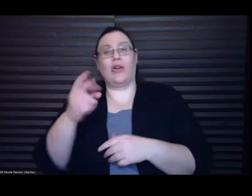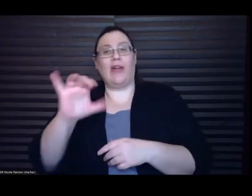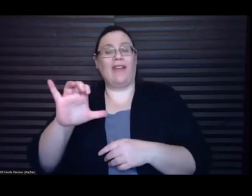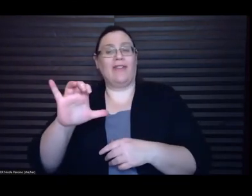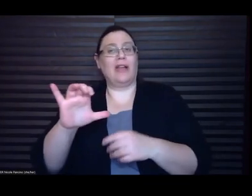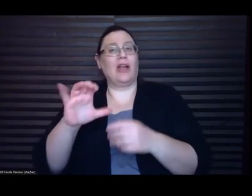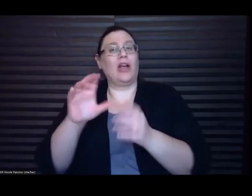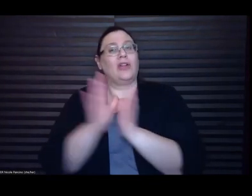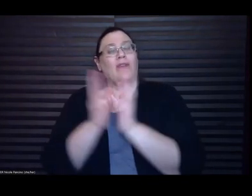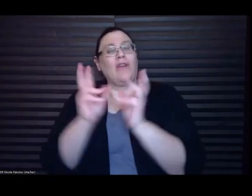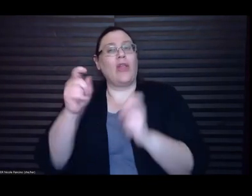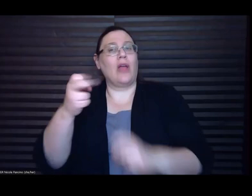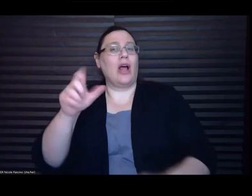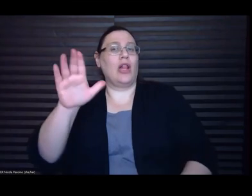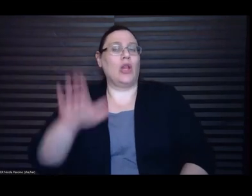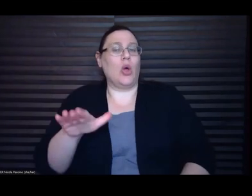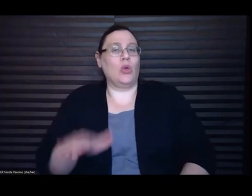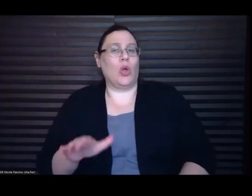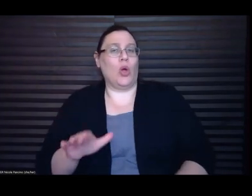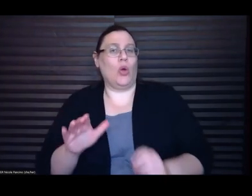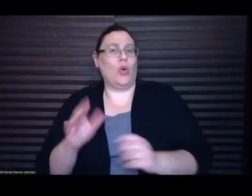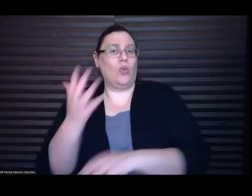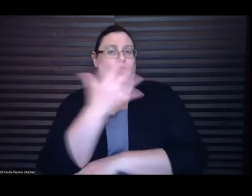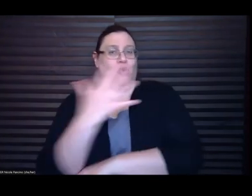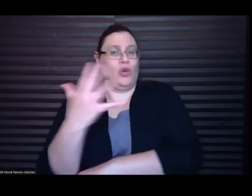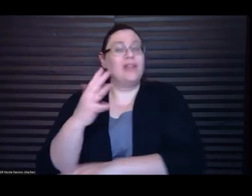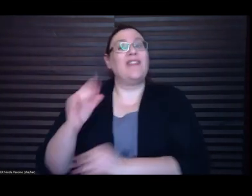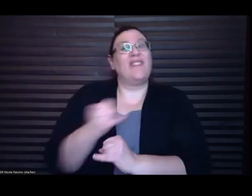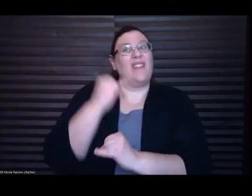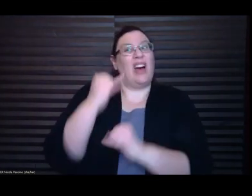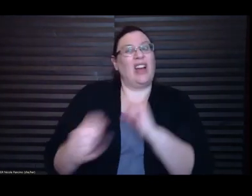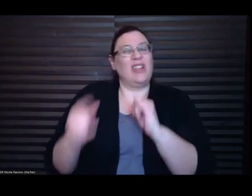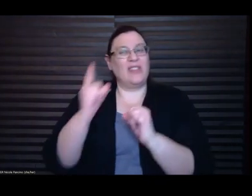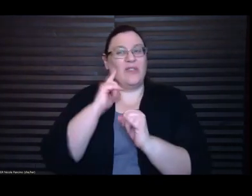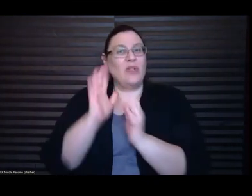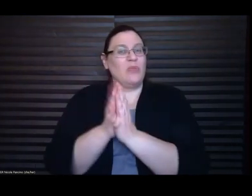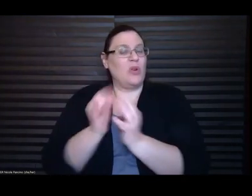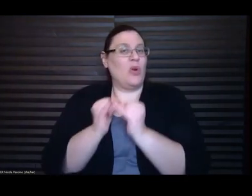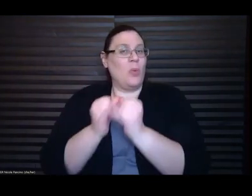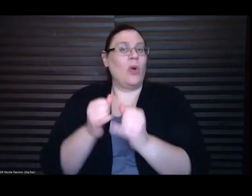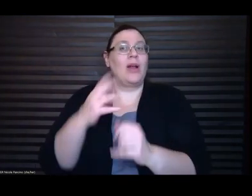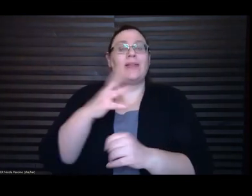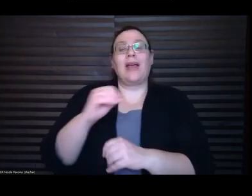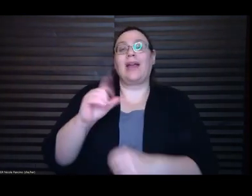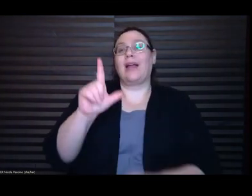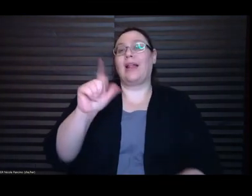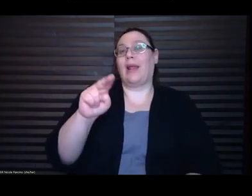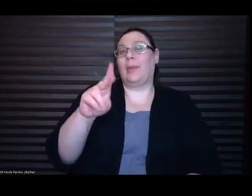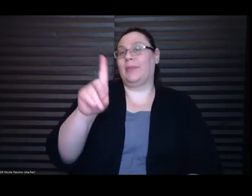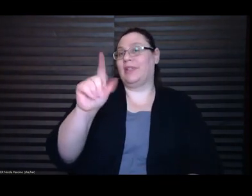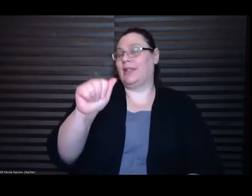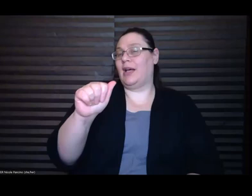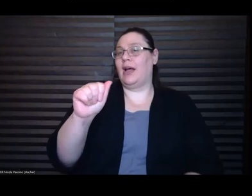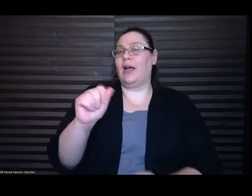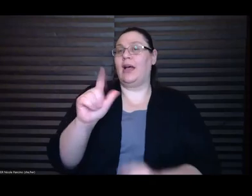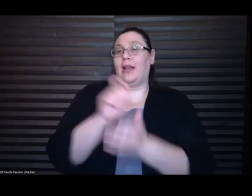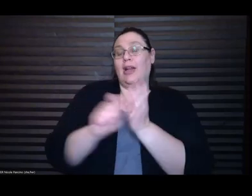the winner of the Bard Fiction Prize, the Lambda Literary Award for Lesbian Fiction, the Lambda Literary Award for LGBTQ Nonfiction,